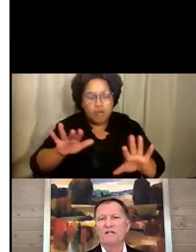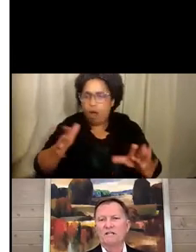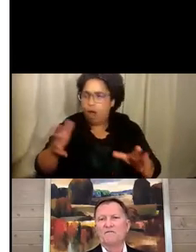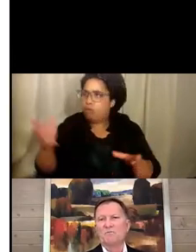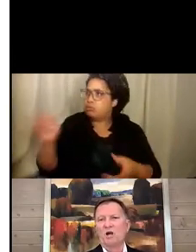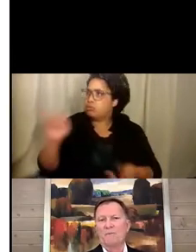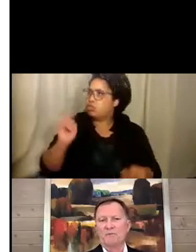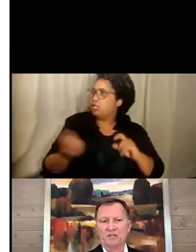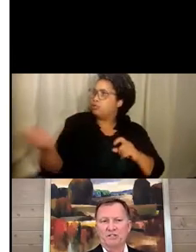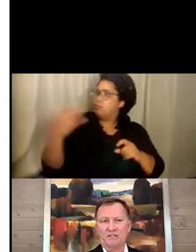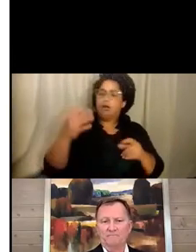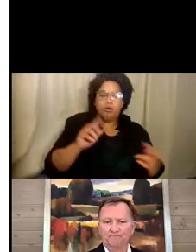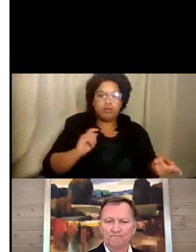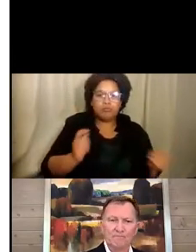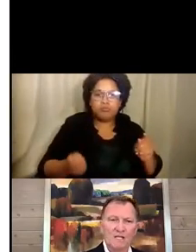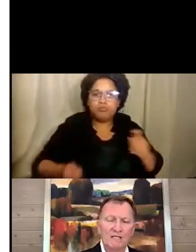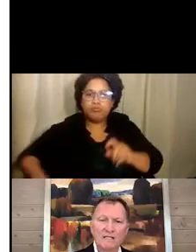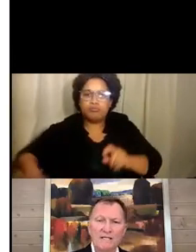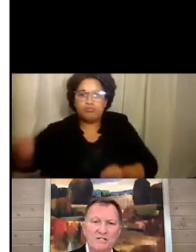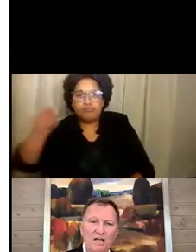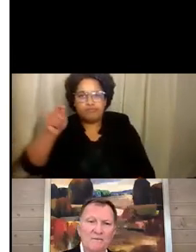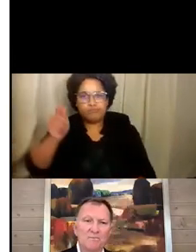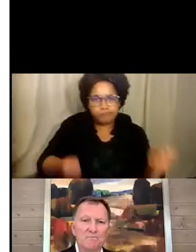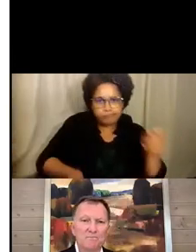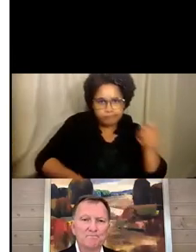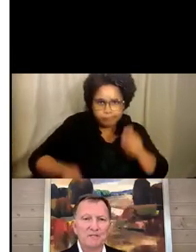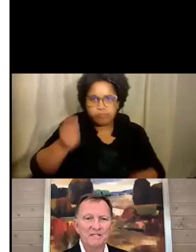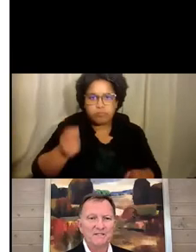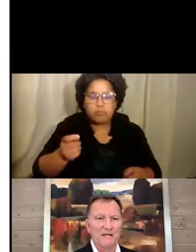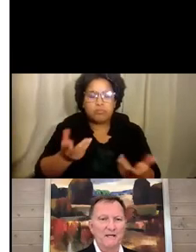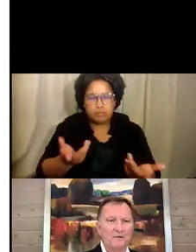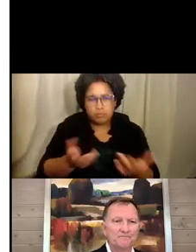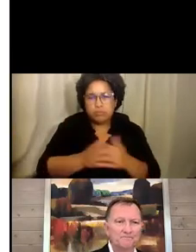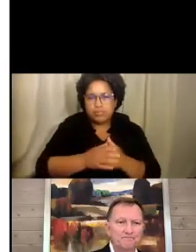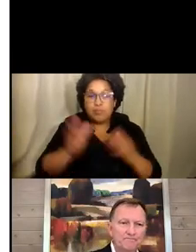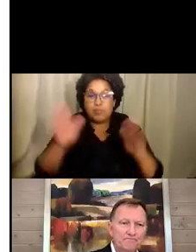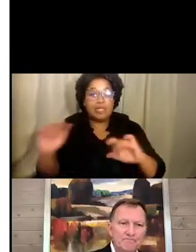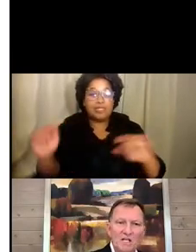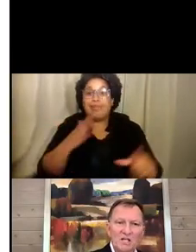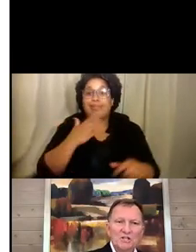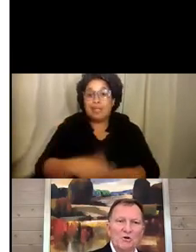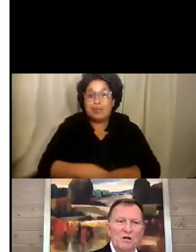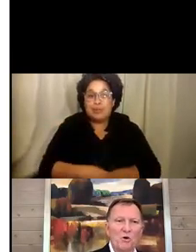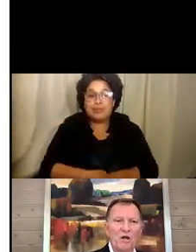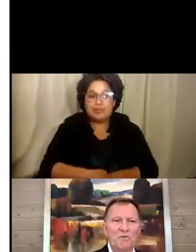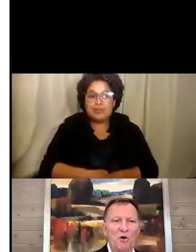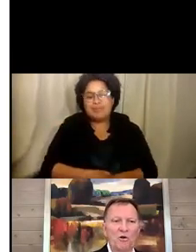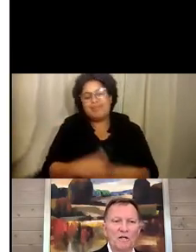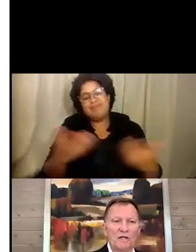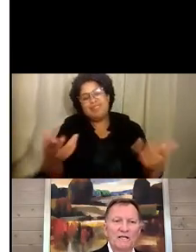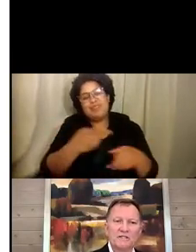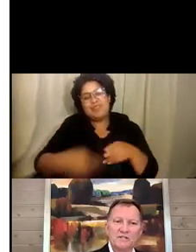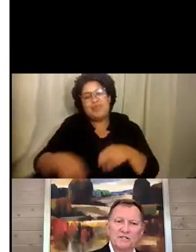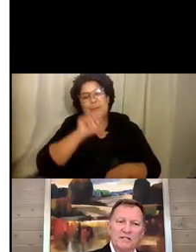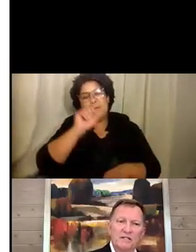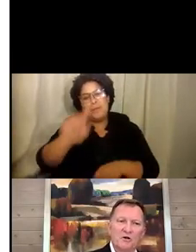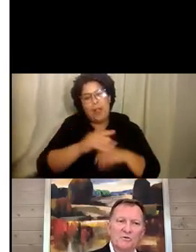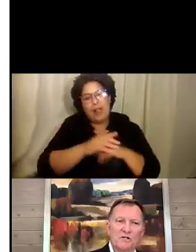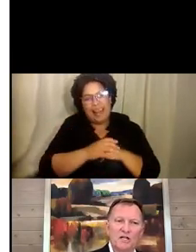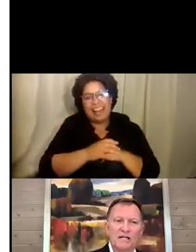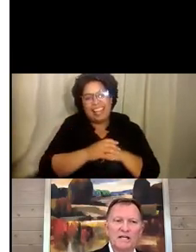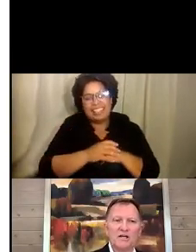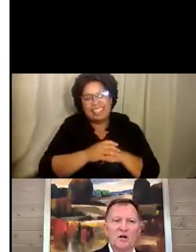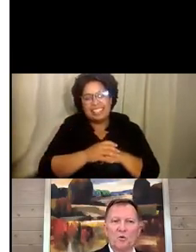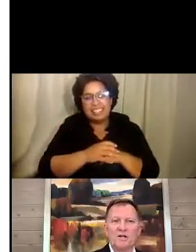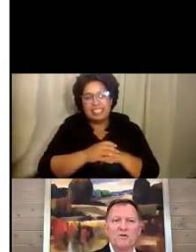very different proposition. Next slide, please. Thank you. So a quick poll. You know,